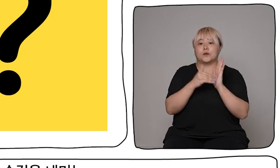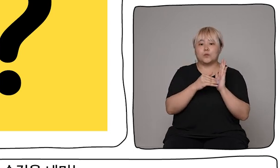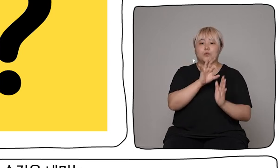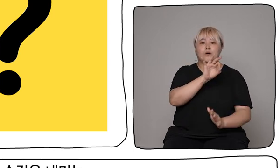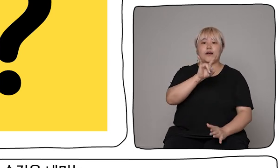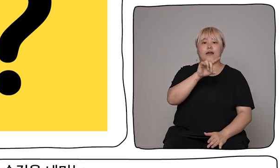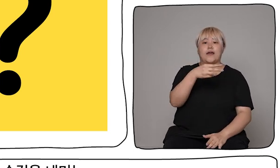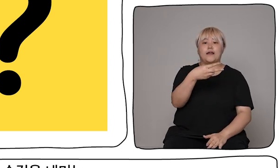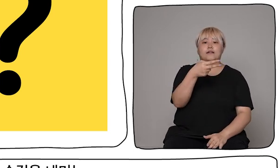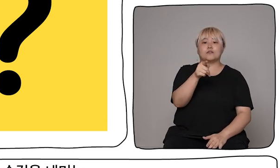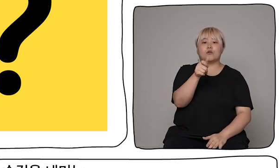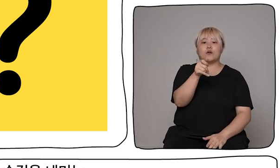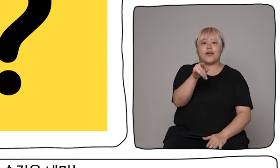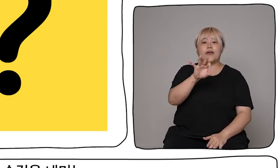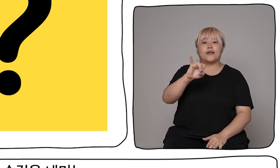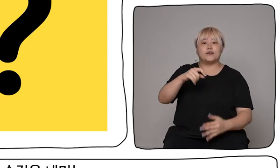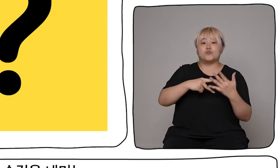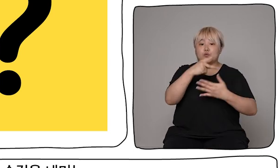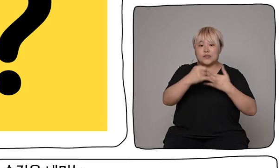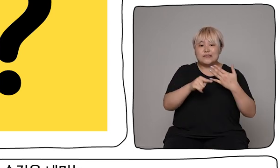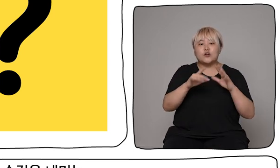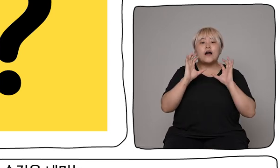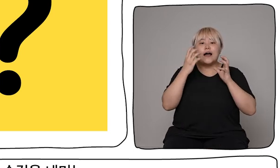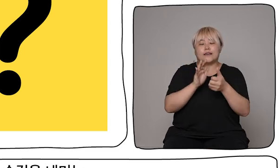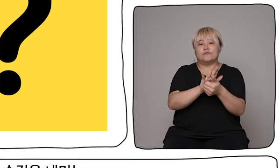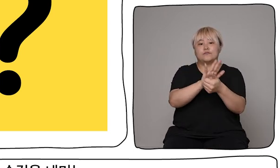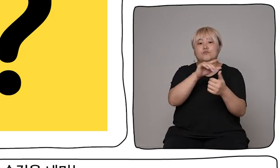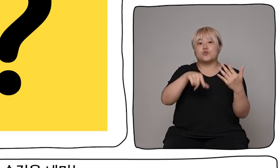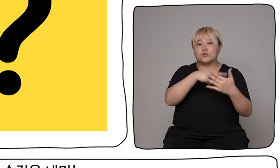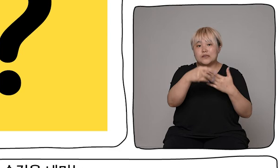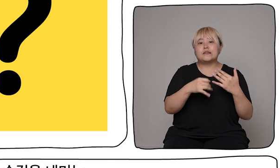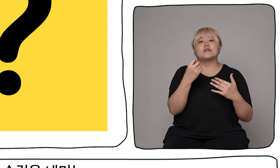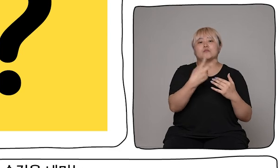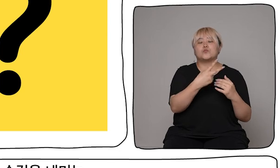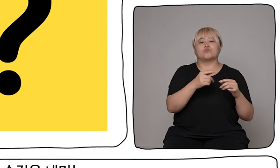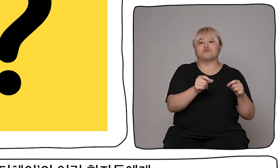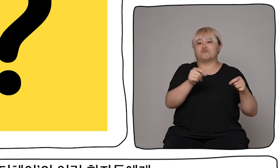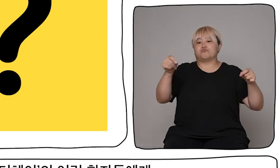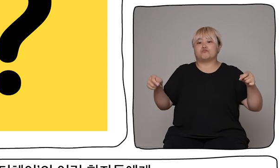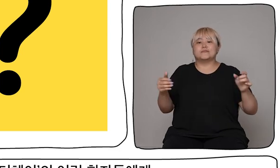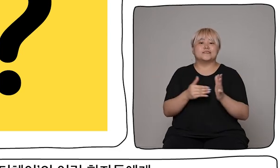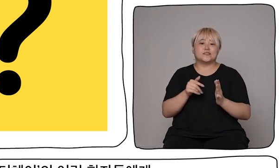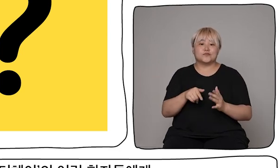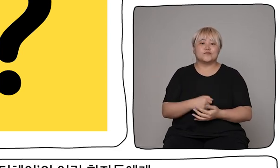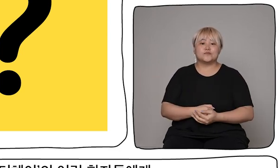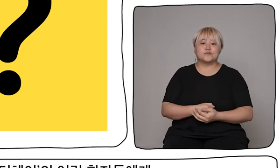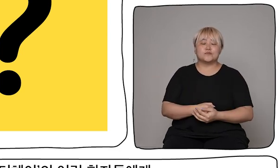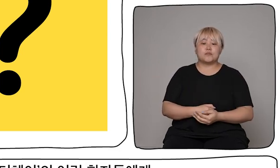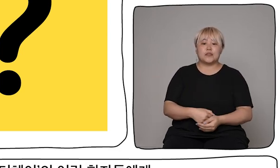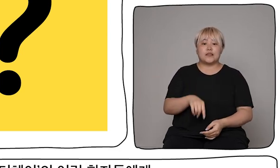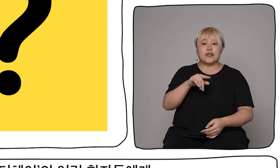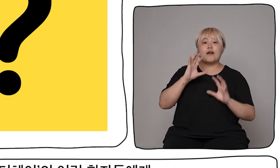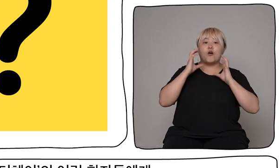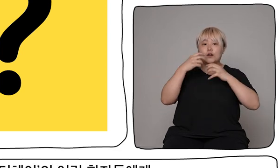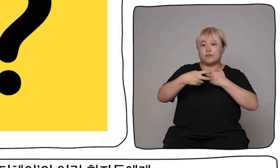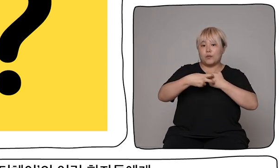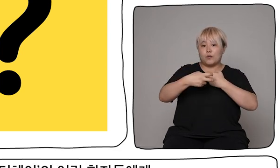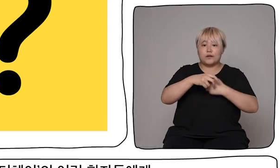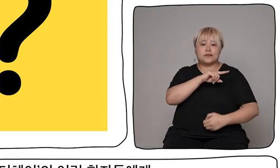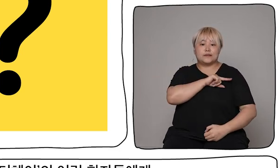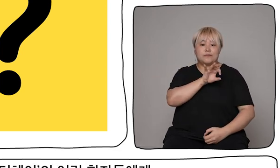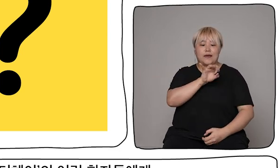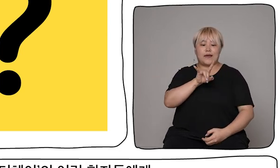our children in need funded Alderhay project has also been extended. Alderhay is a children's hospital in Liverpool,